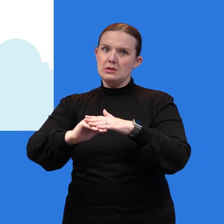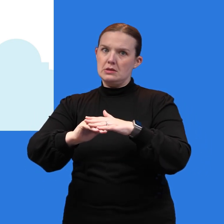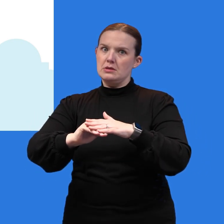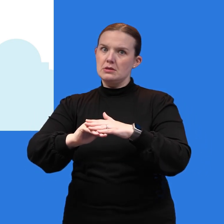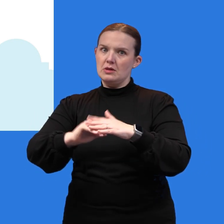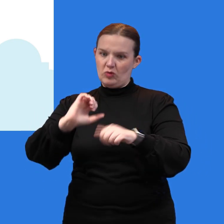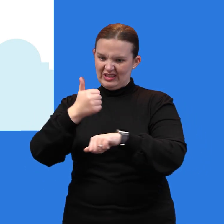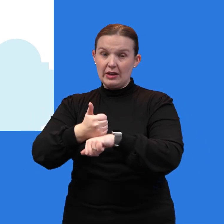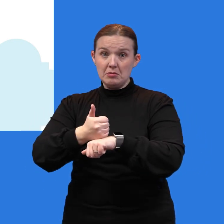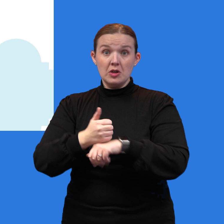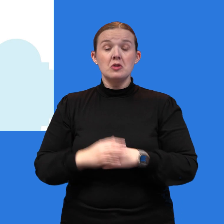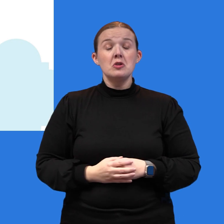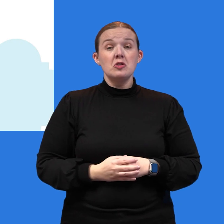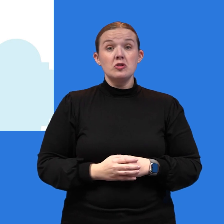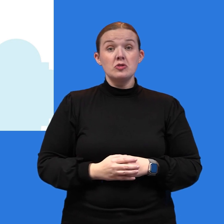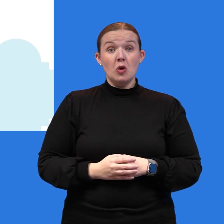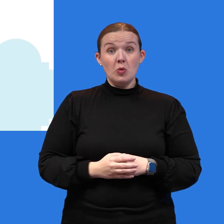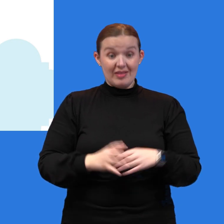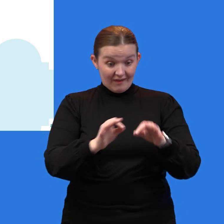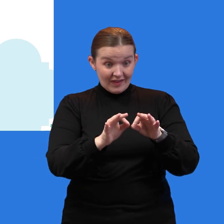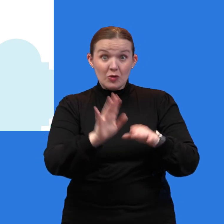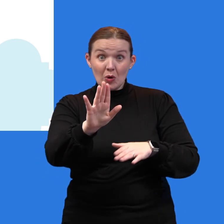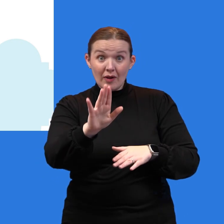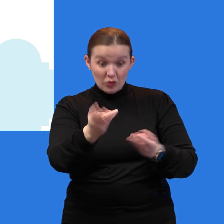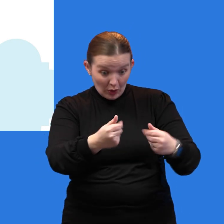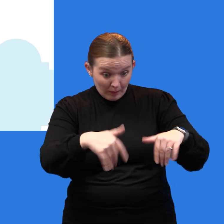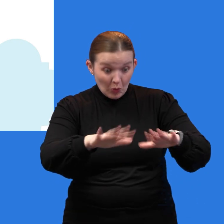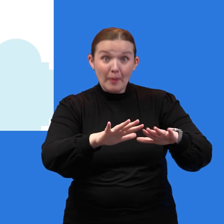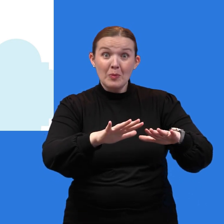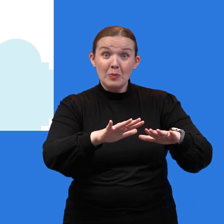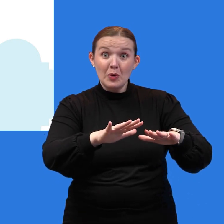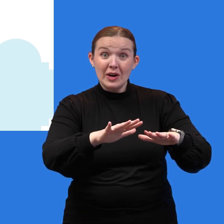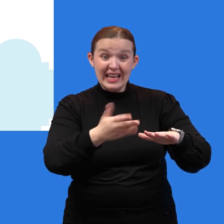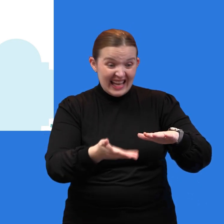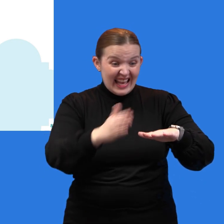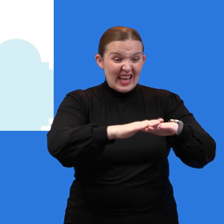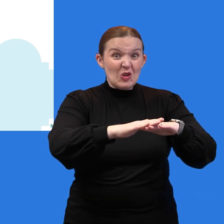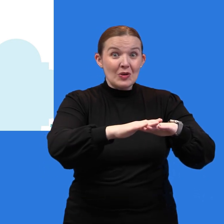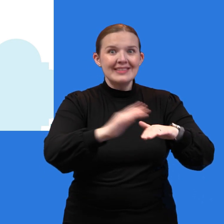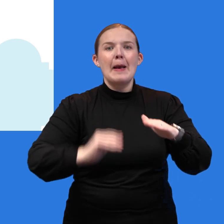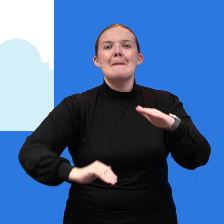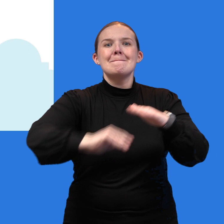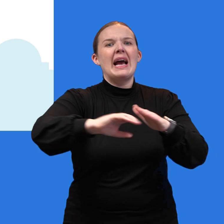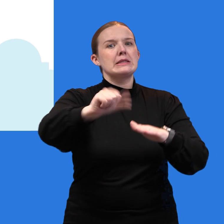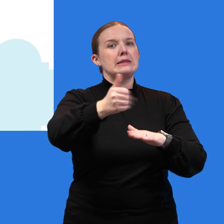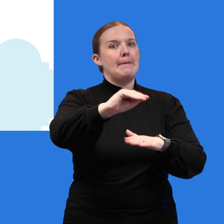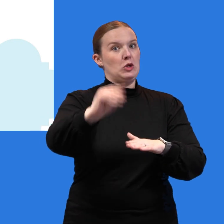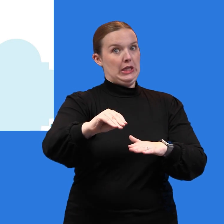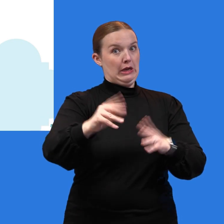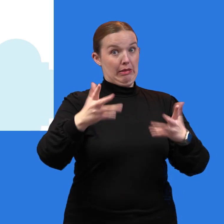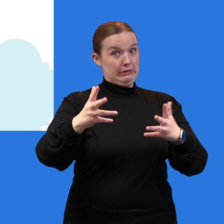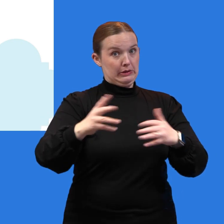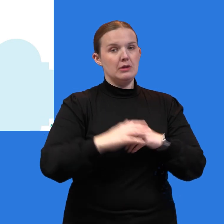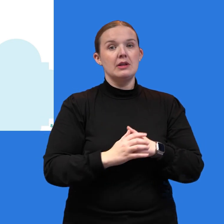ensure that your value for taxable purposes will not increase more than 10% from the previous year,